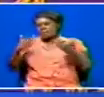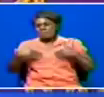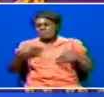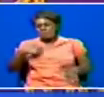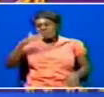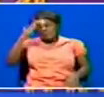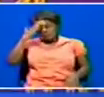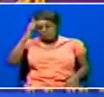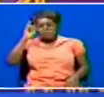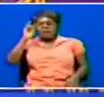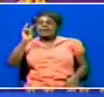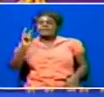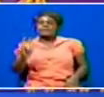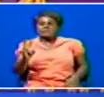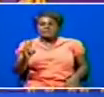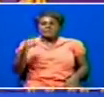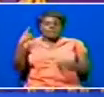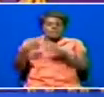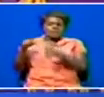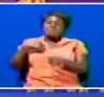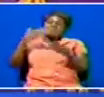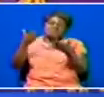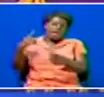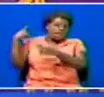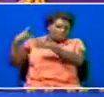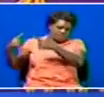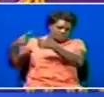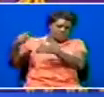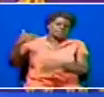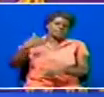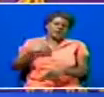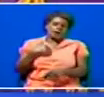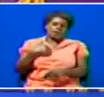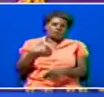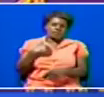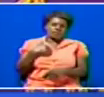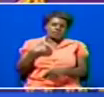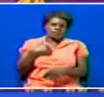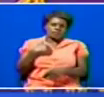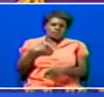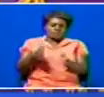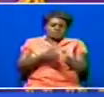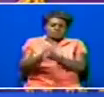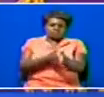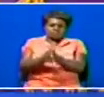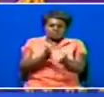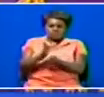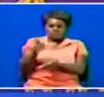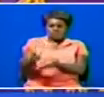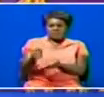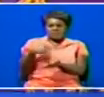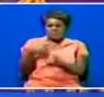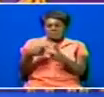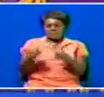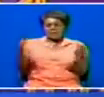know, that I see, that I know what they're going through because I've been there and I know what they go through. So that was the real inspiration that through that I started the